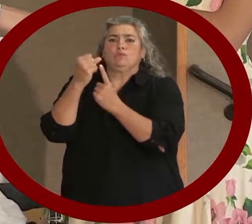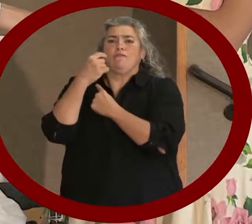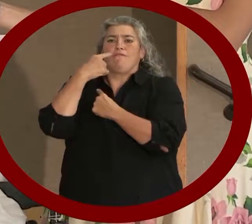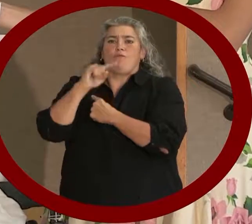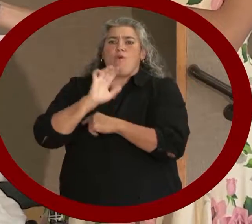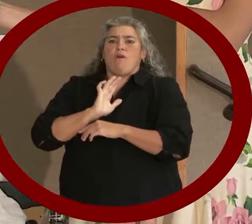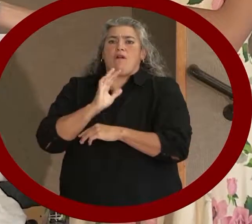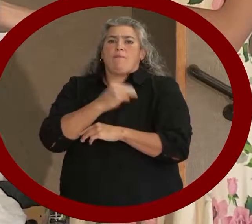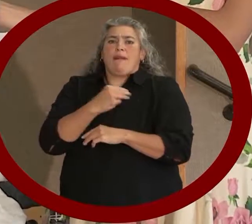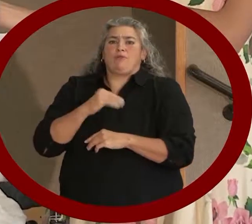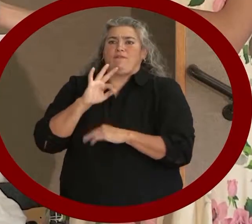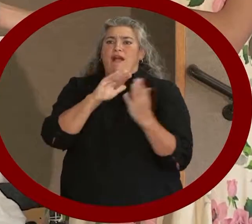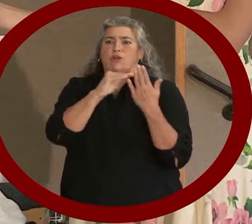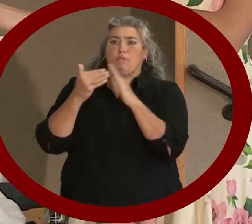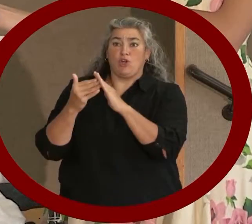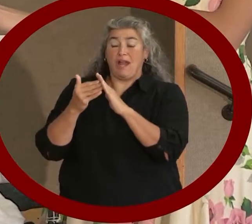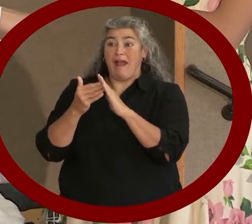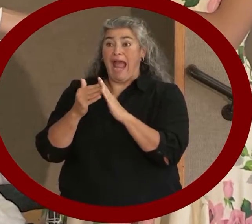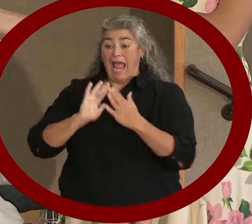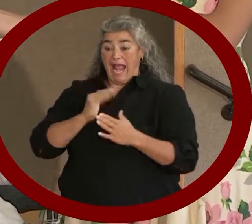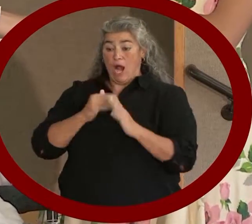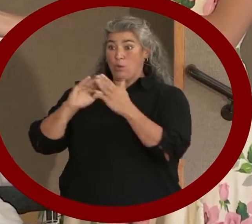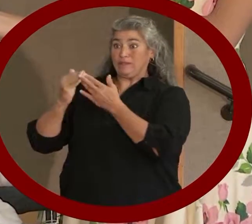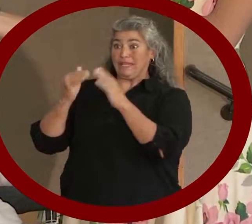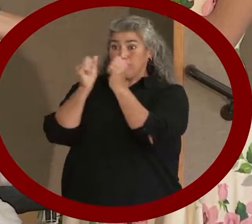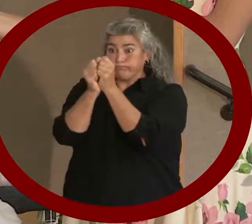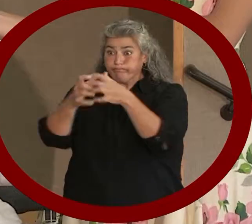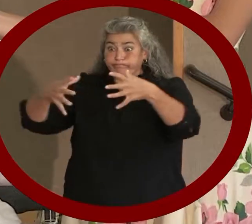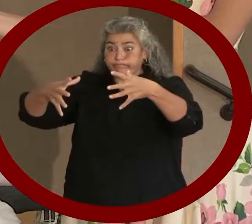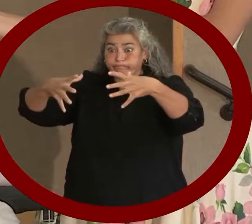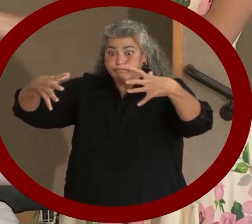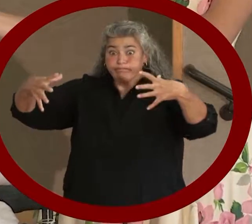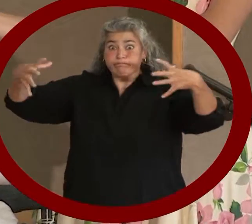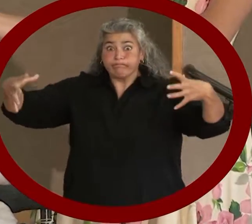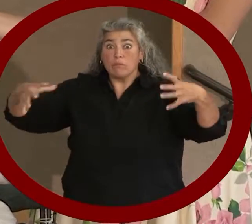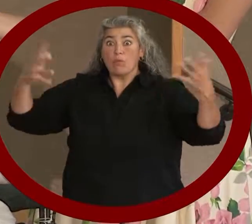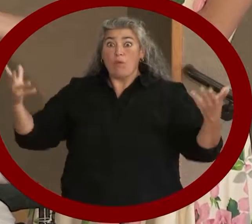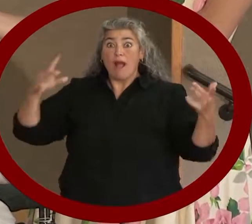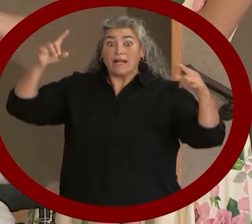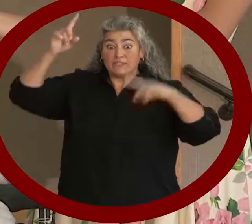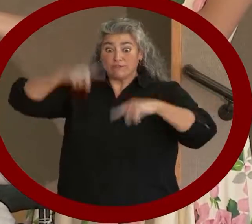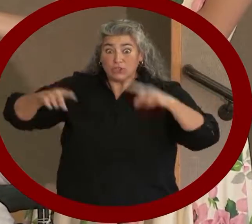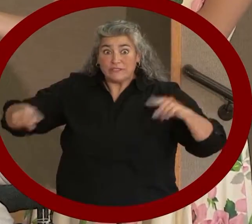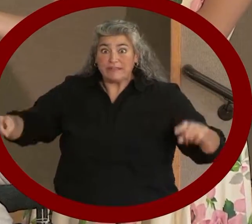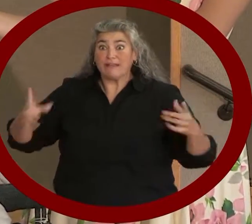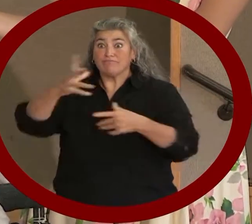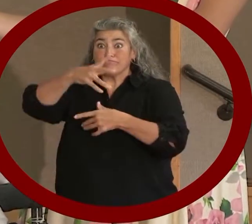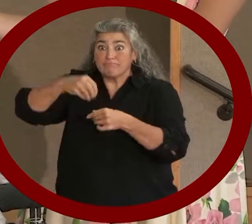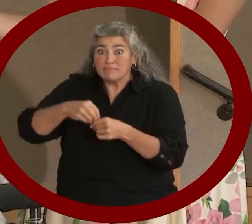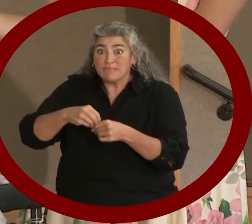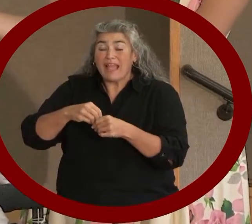our city grows and continues to become more diverse, it's important to remember that disability is a unique perspective that